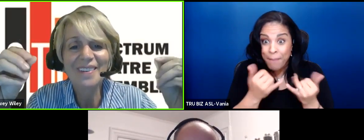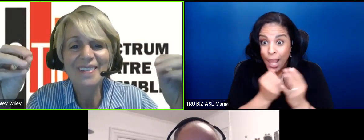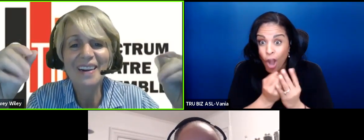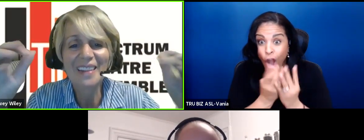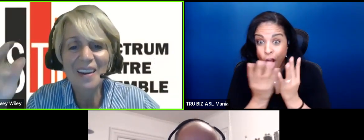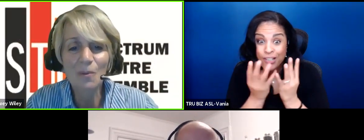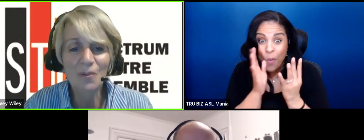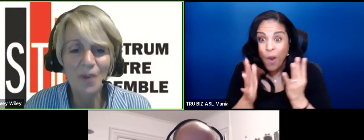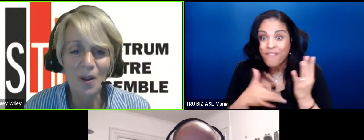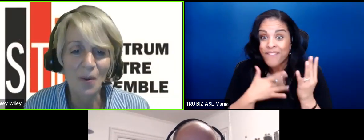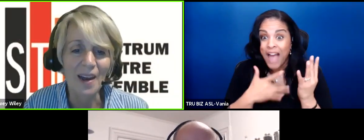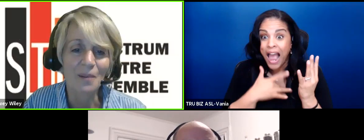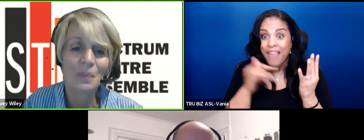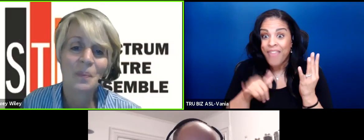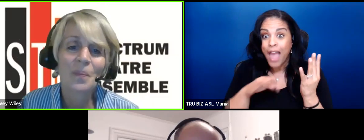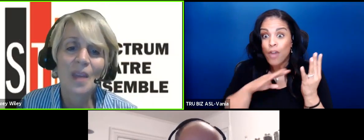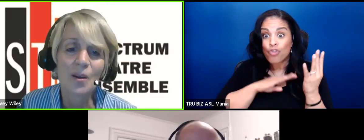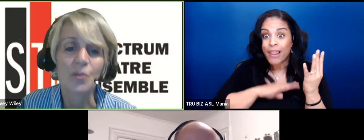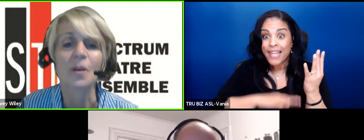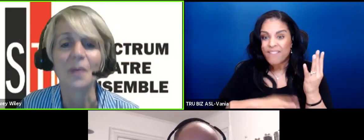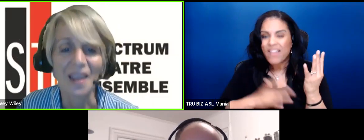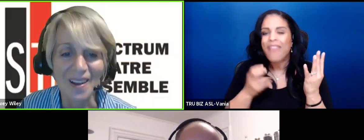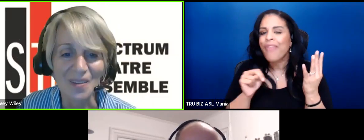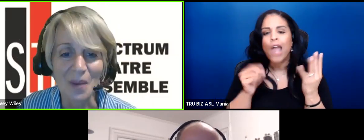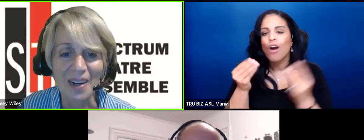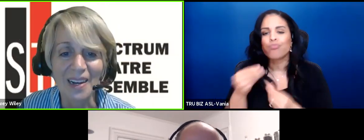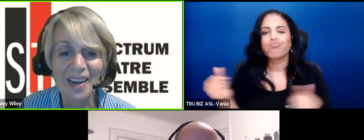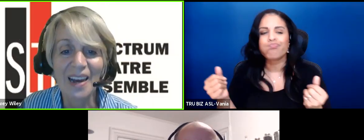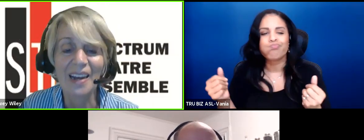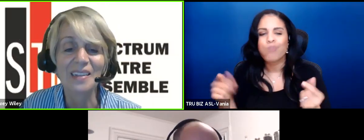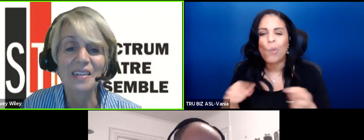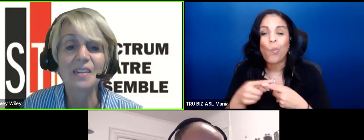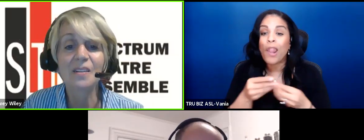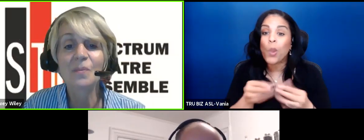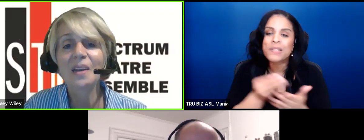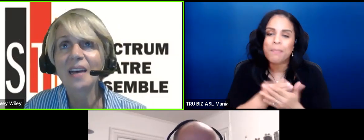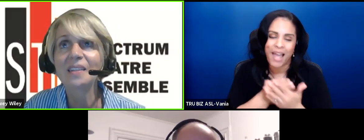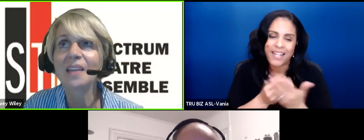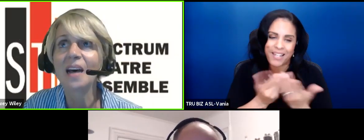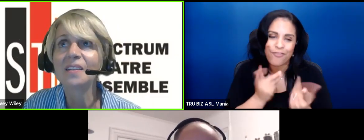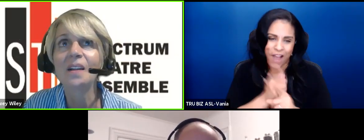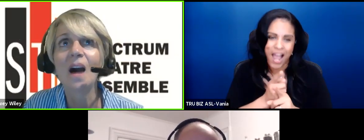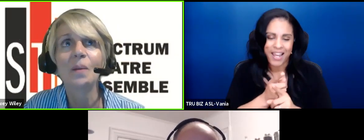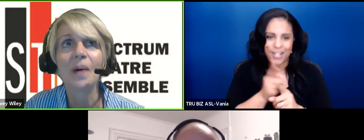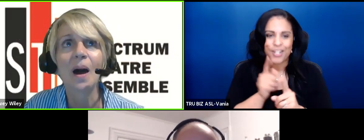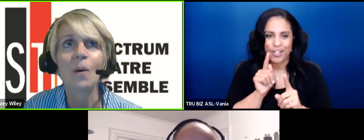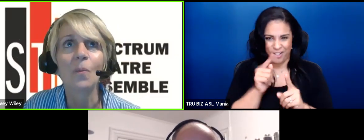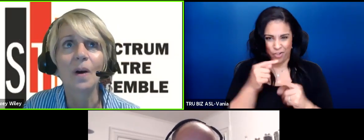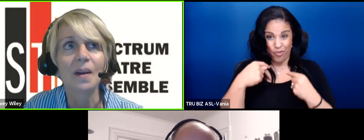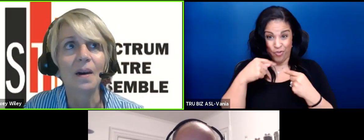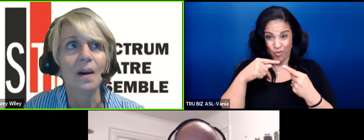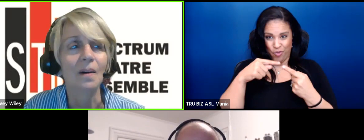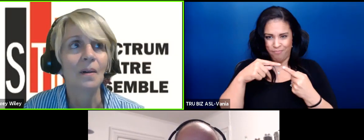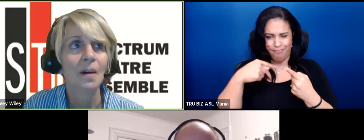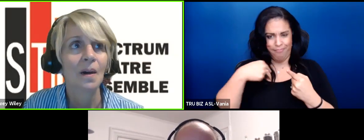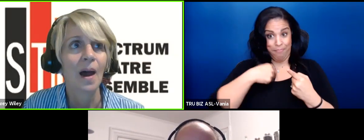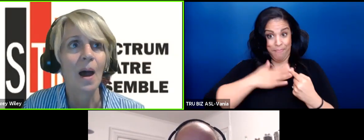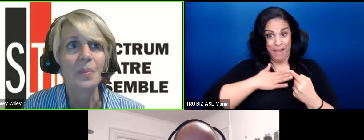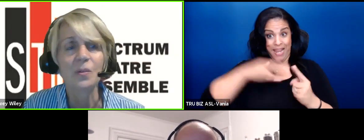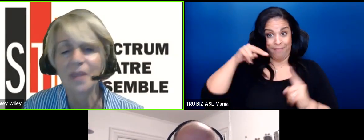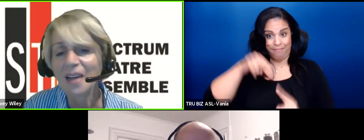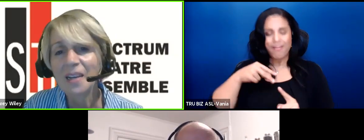or two and then it would fall away usually when they lost money and to me that that's a lot about what uh